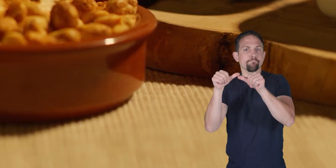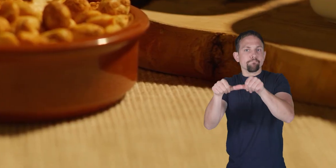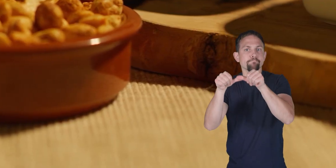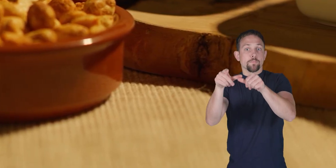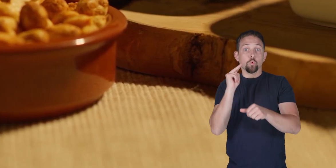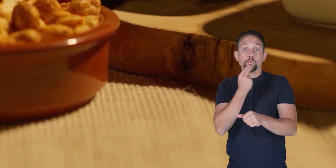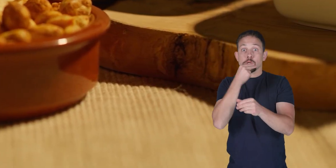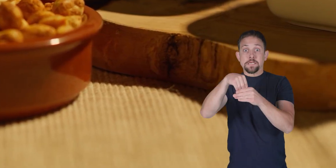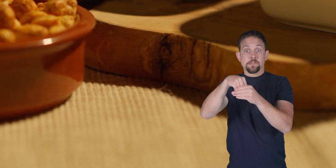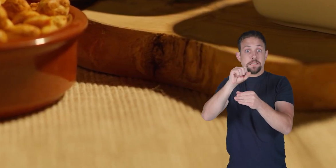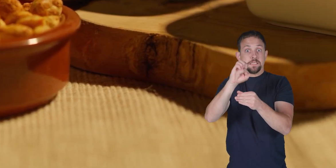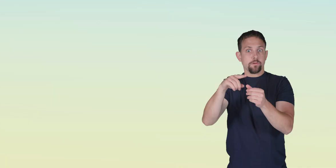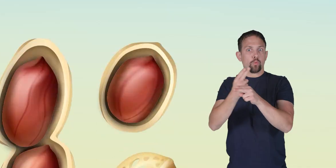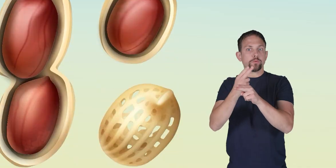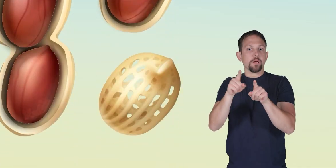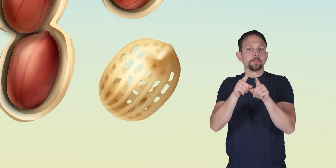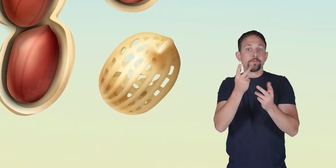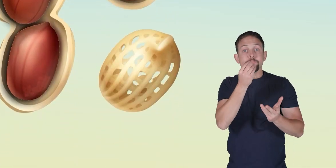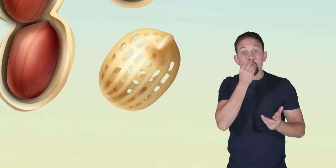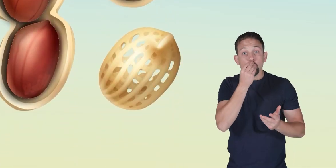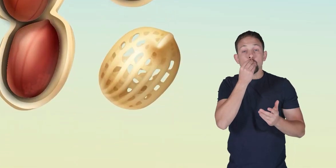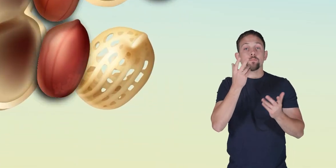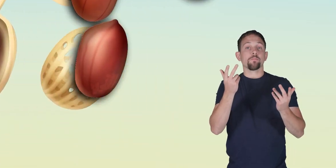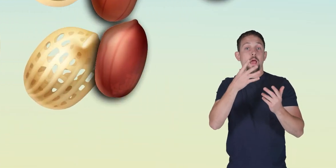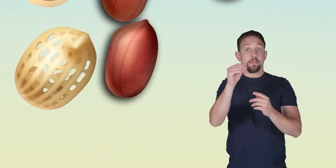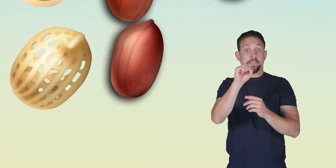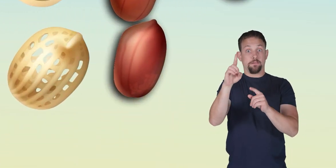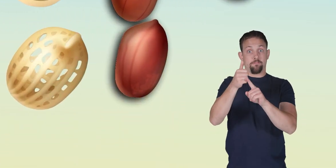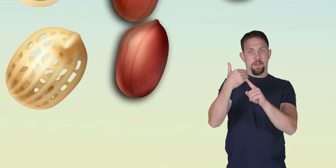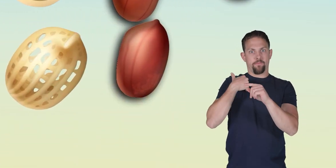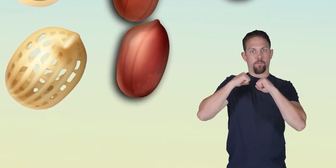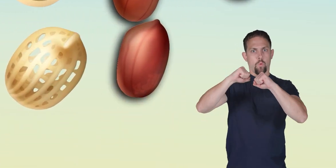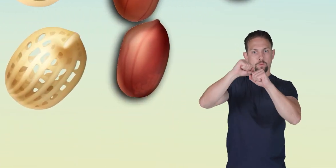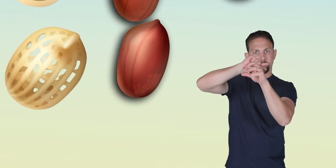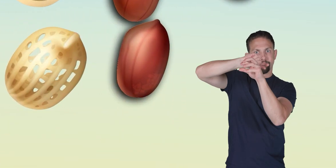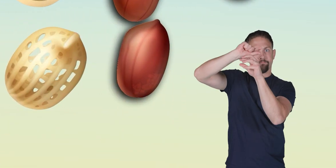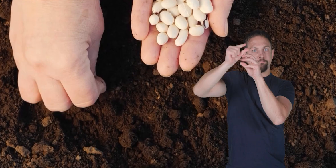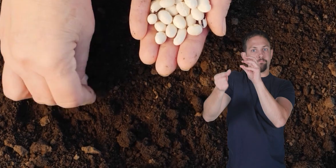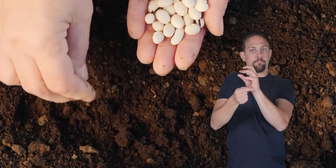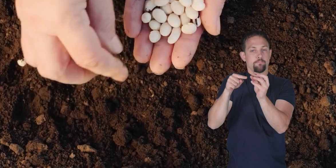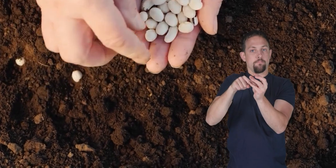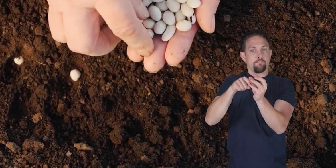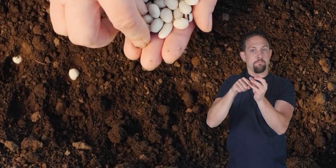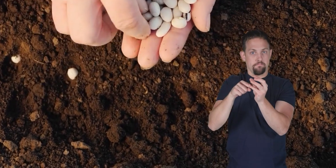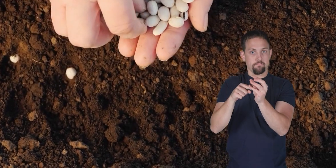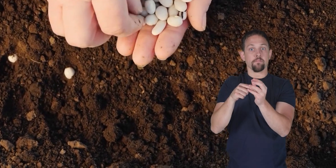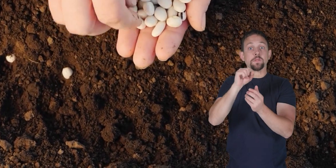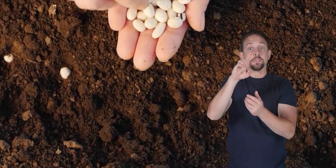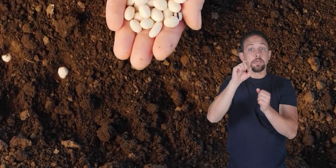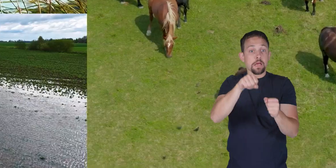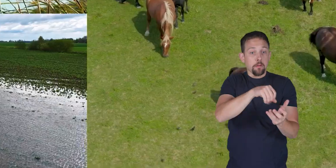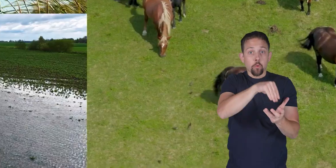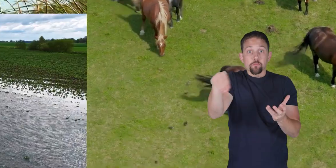inside the seed are used as food and the seed itself is protected by an outer coating seeds can be moved from one